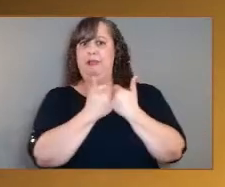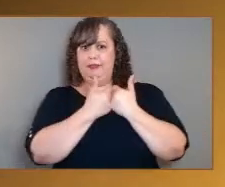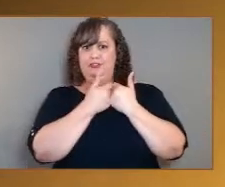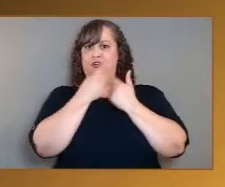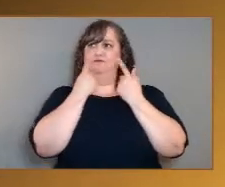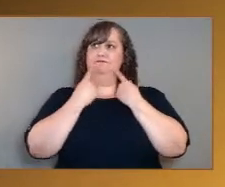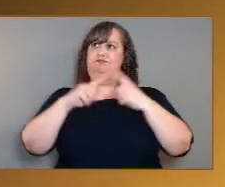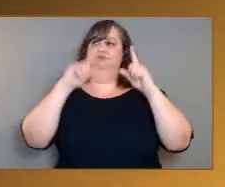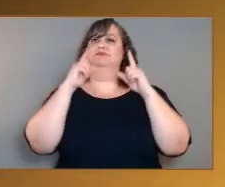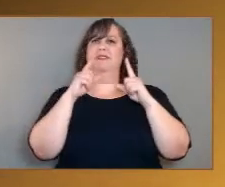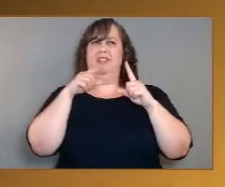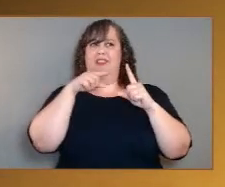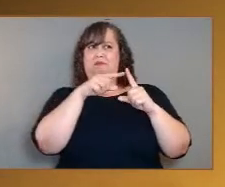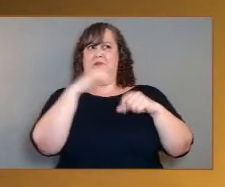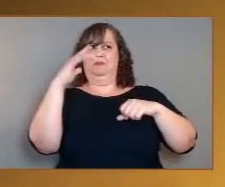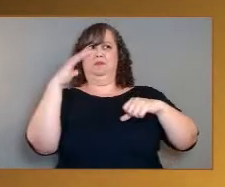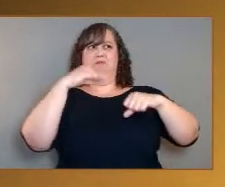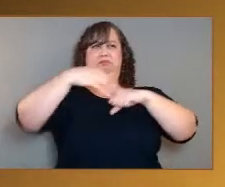Venus?